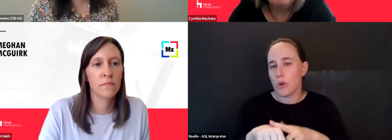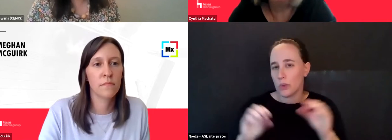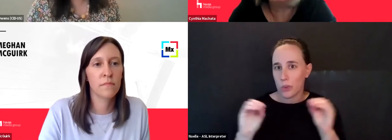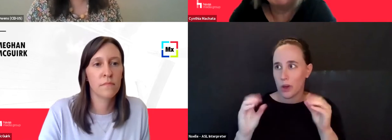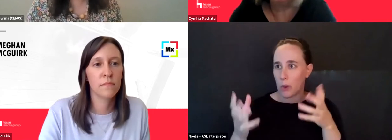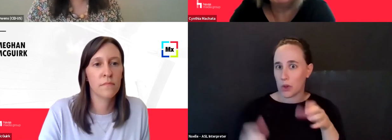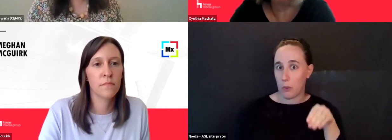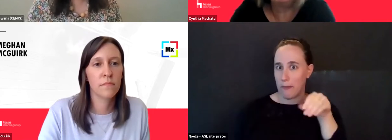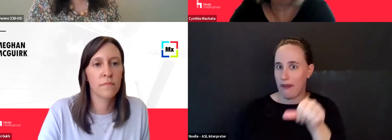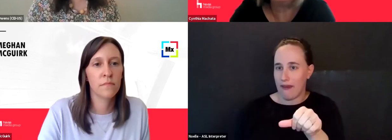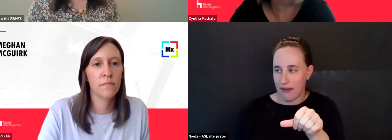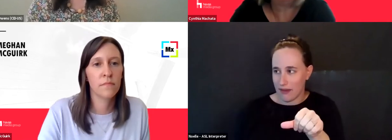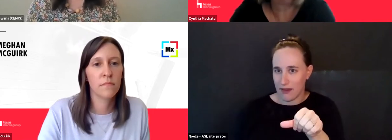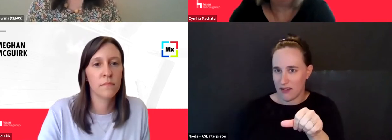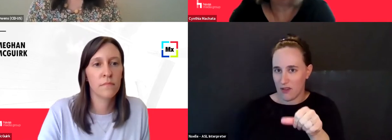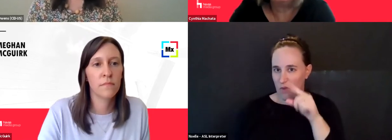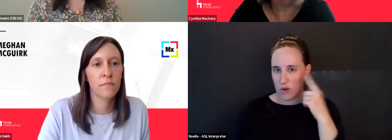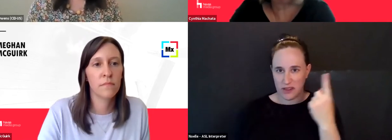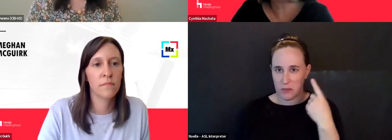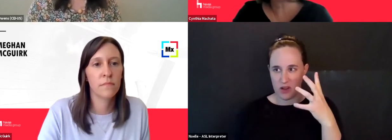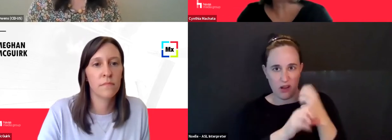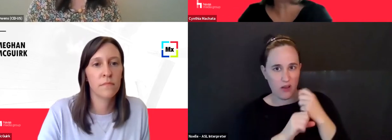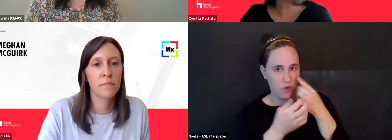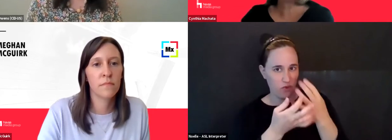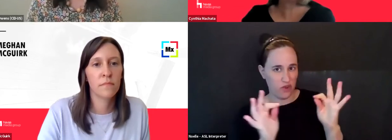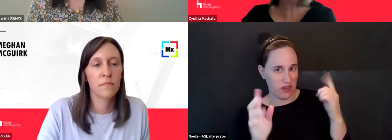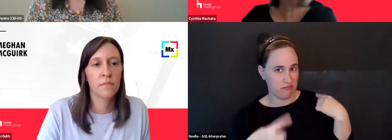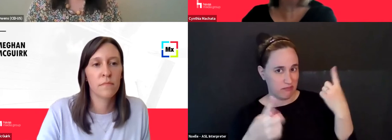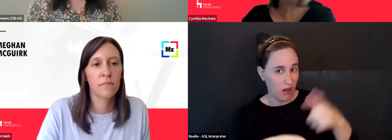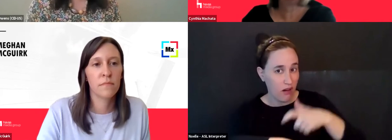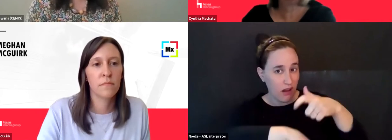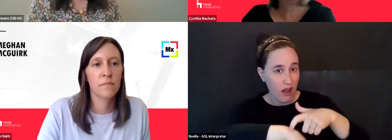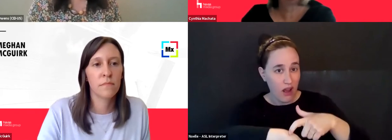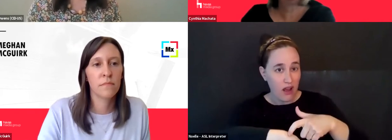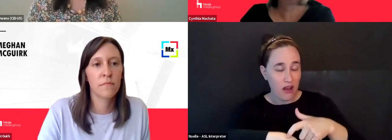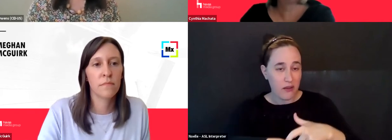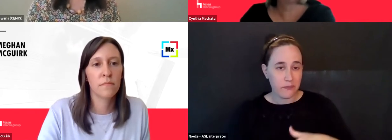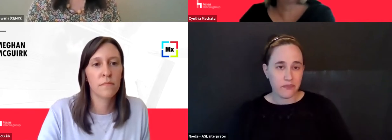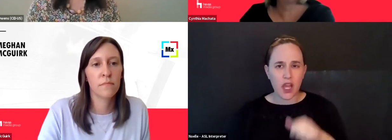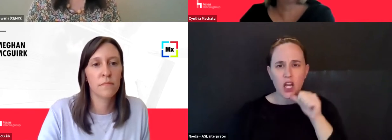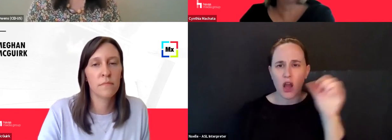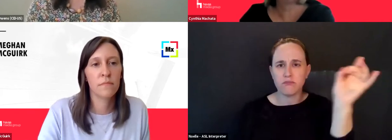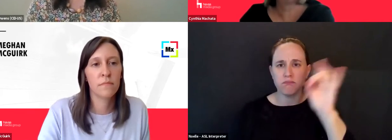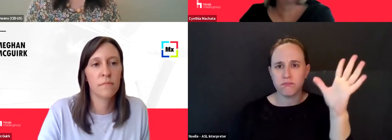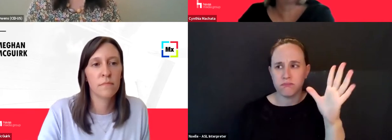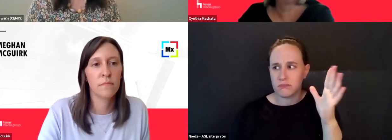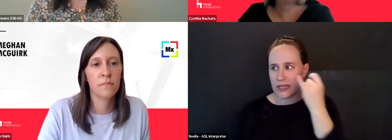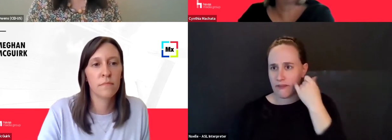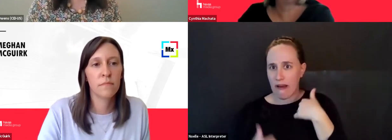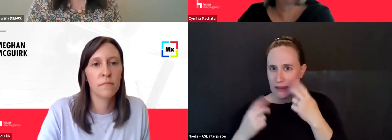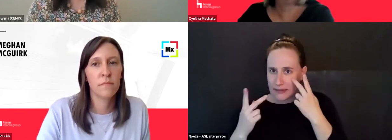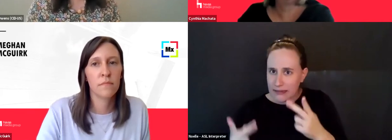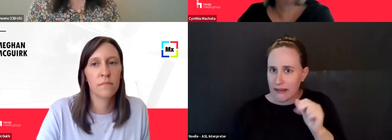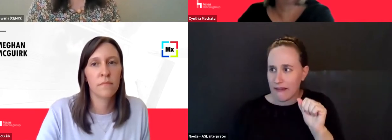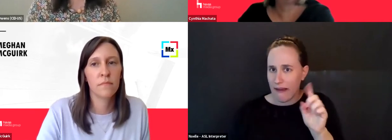things that they've gotten for free for a long time. And it's not so bad that I see an ad for something that ultimately